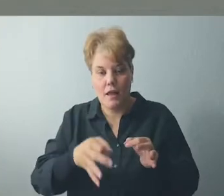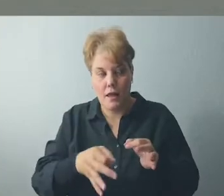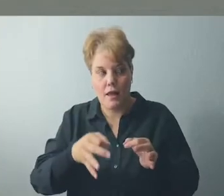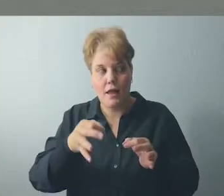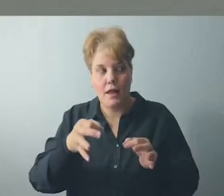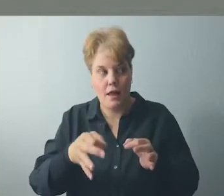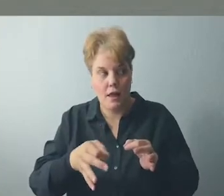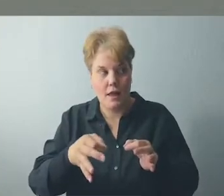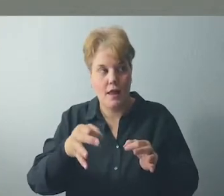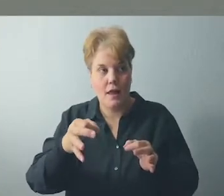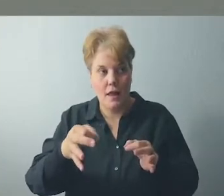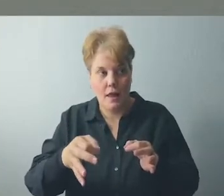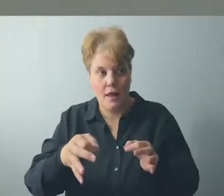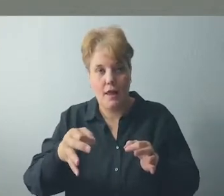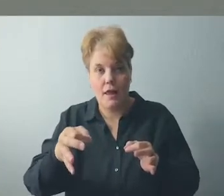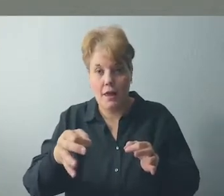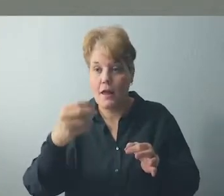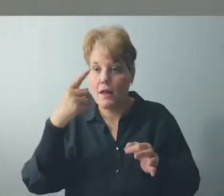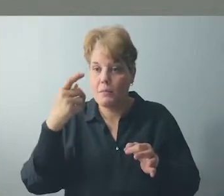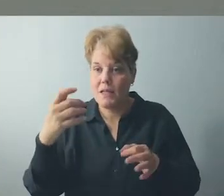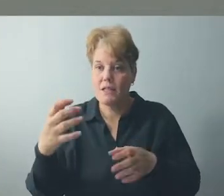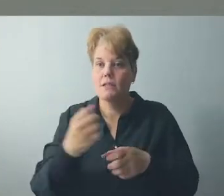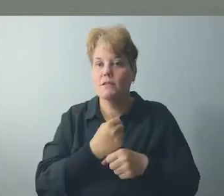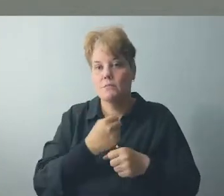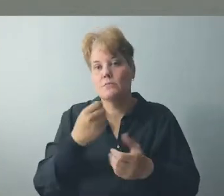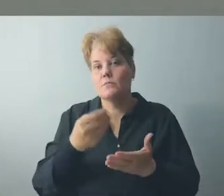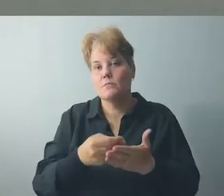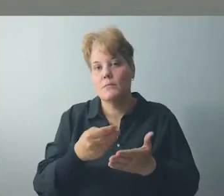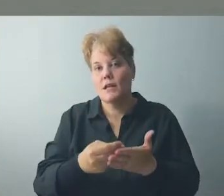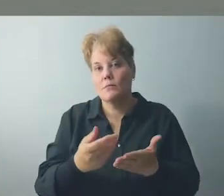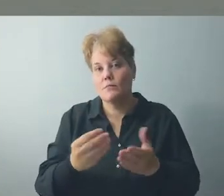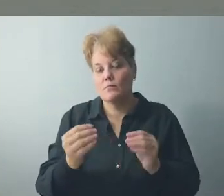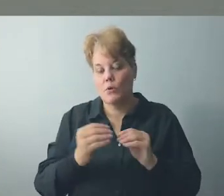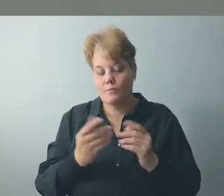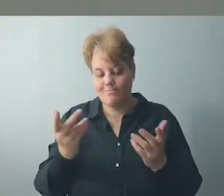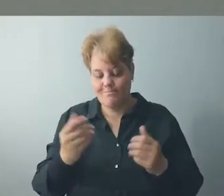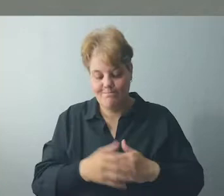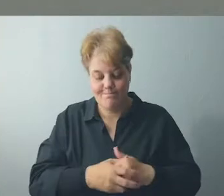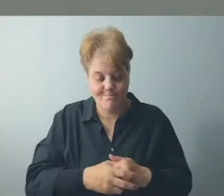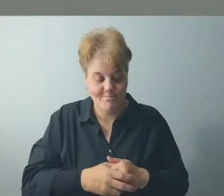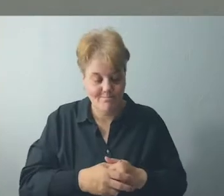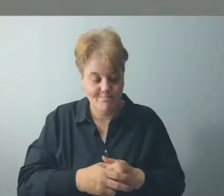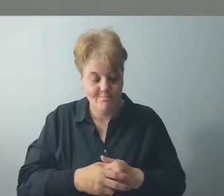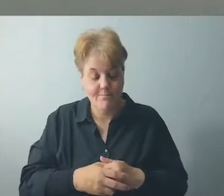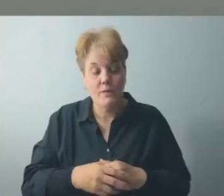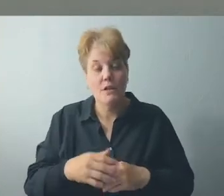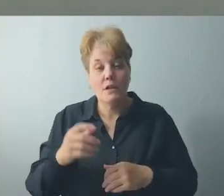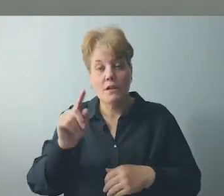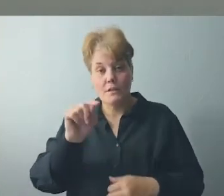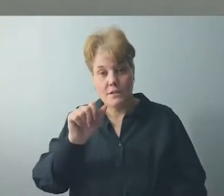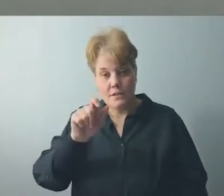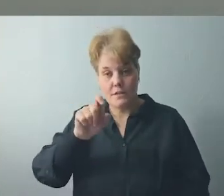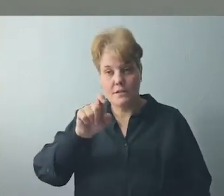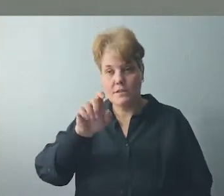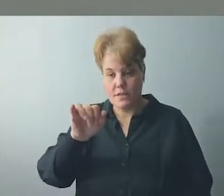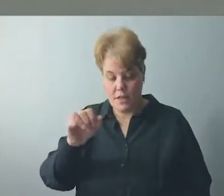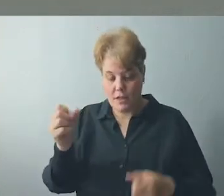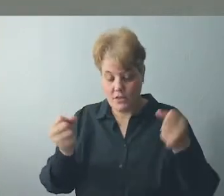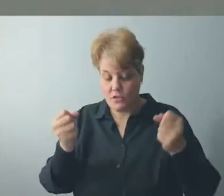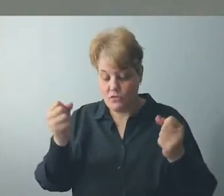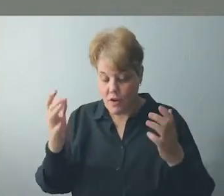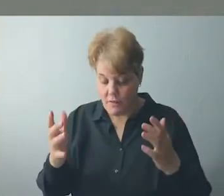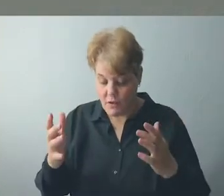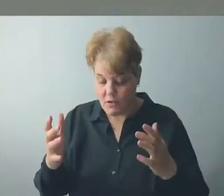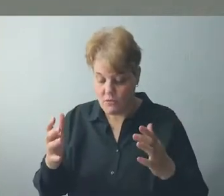will get paid. They're professional drivers, not student drivers. My prejudice are well founded and affirmed by auto